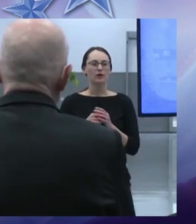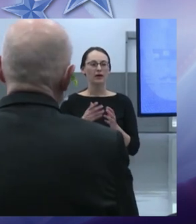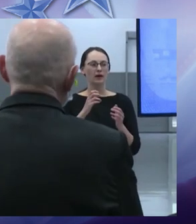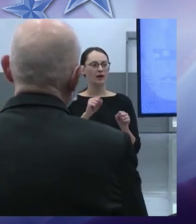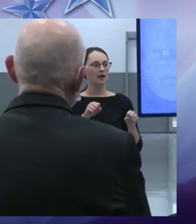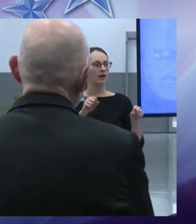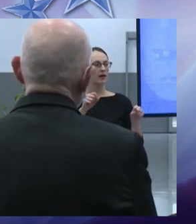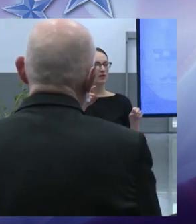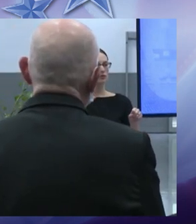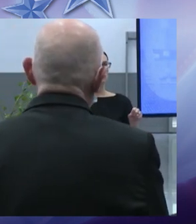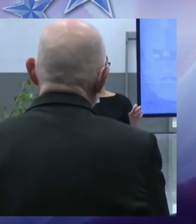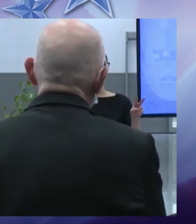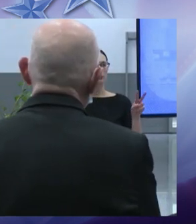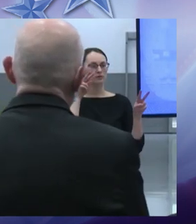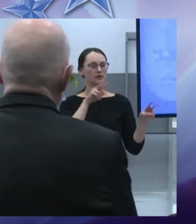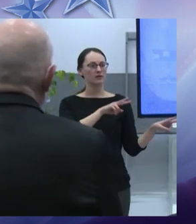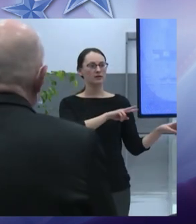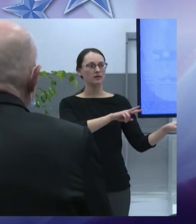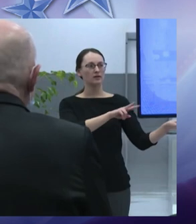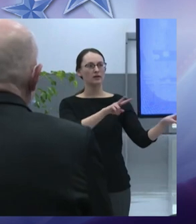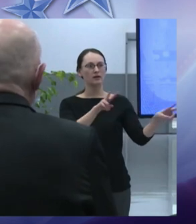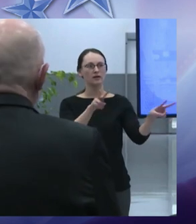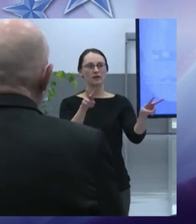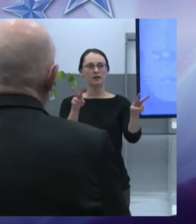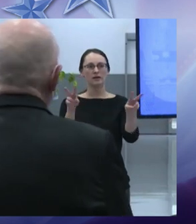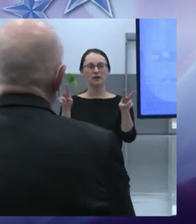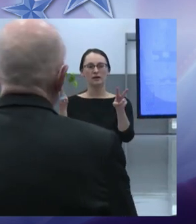you up up. messed